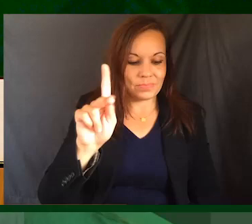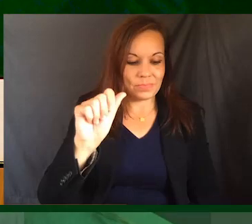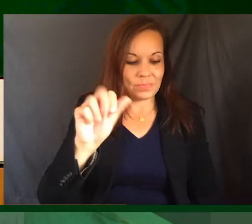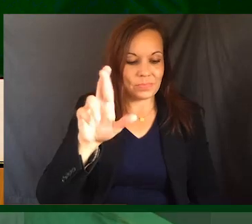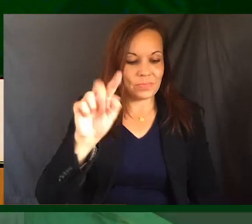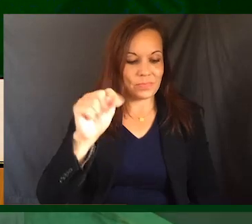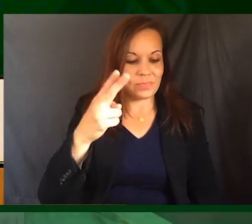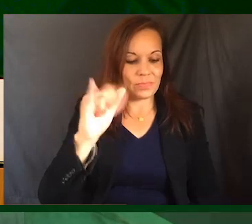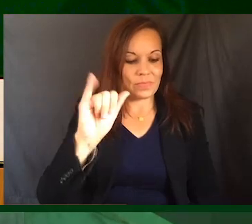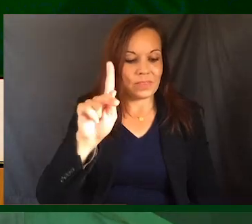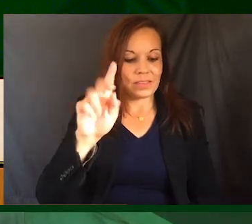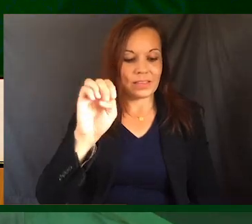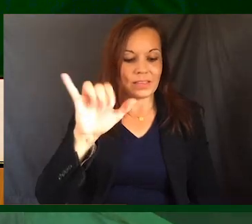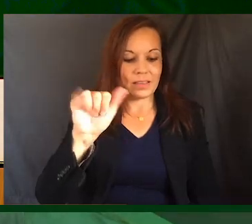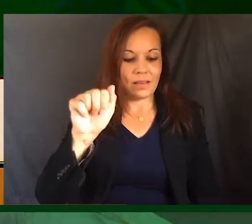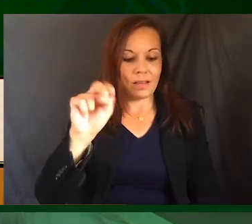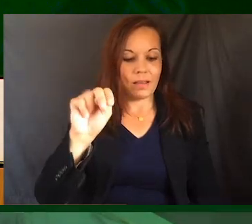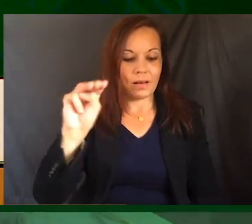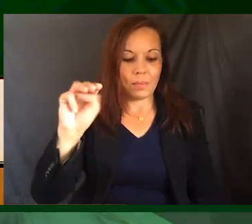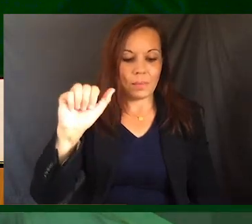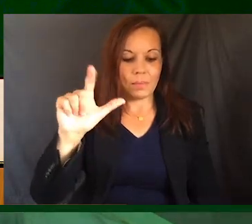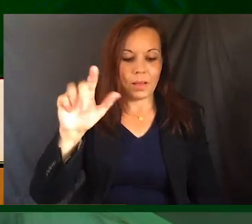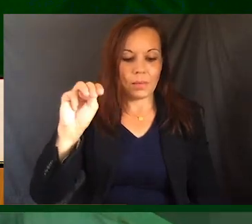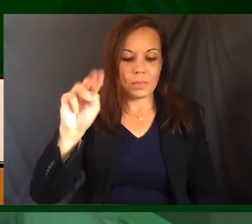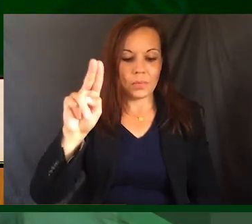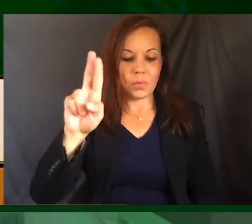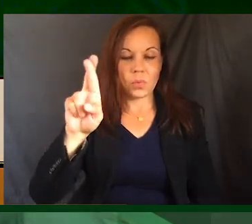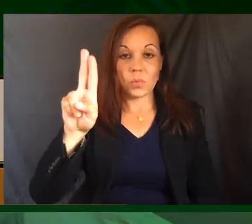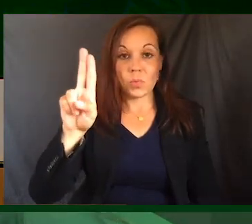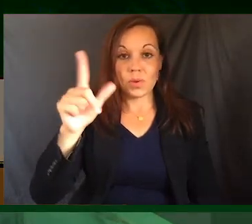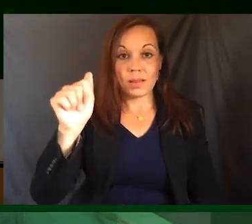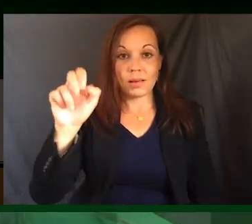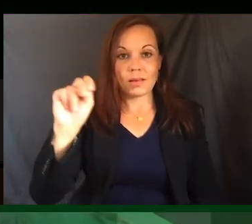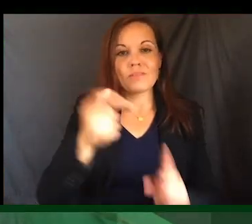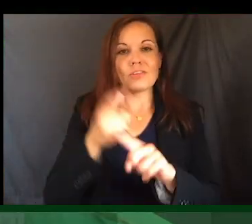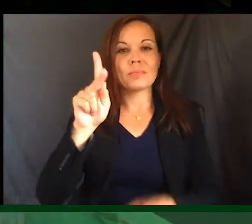Malmor Ugin at Kentwood High School.